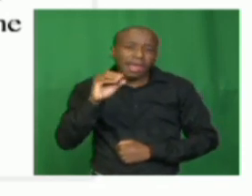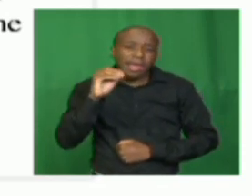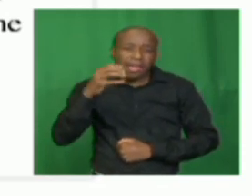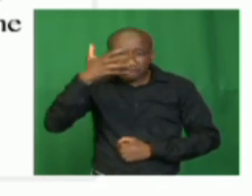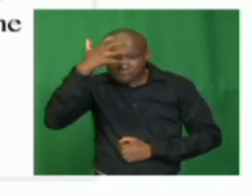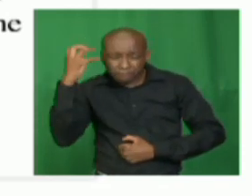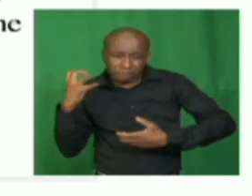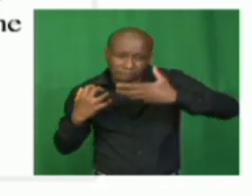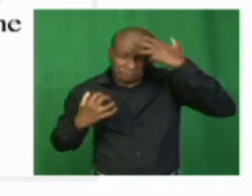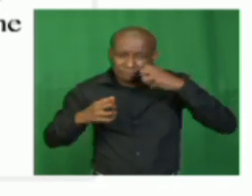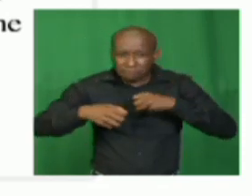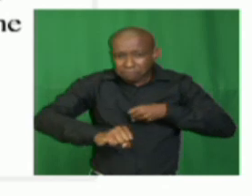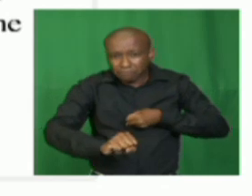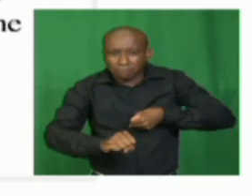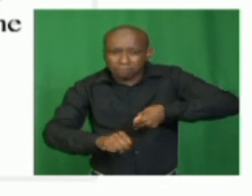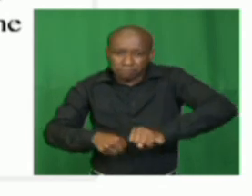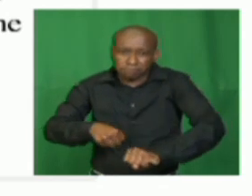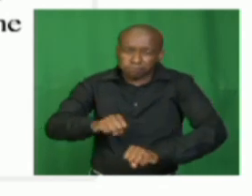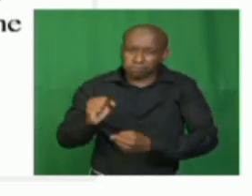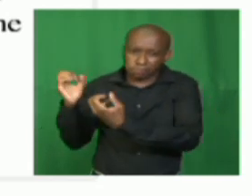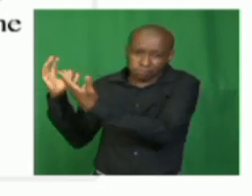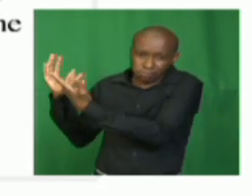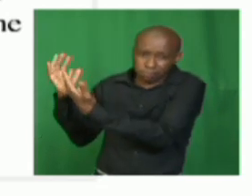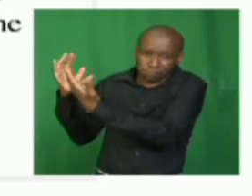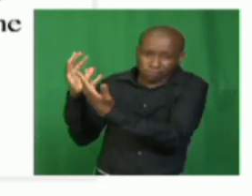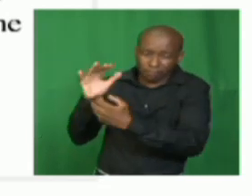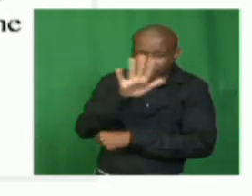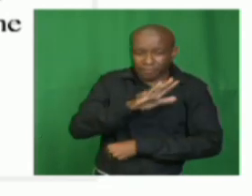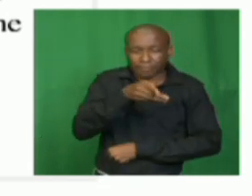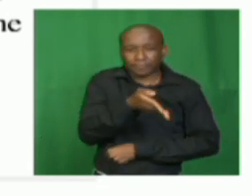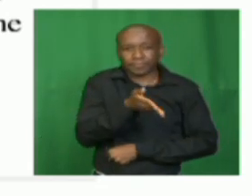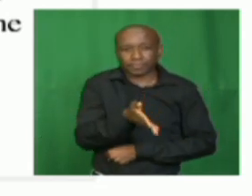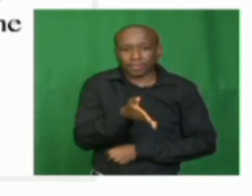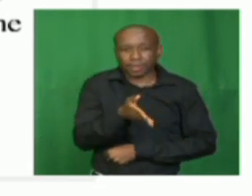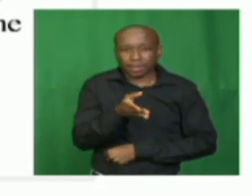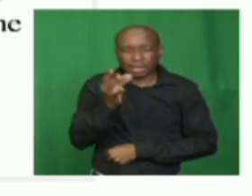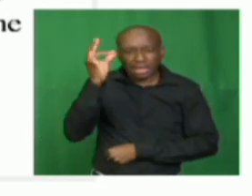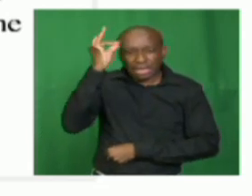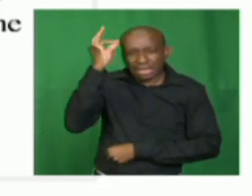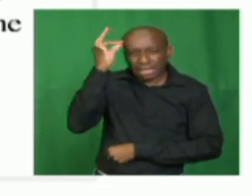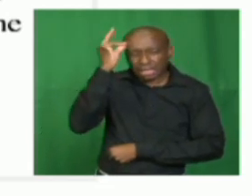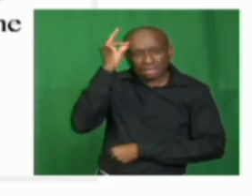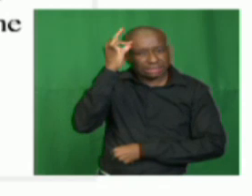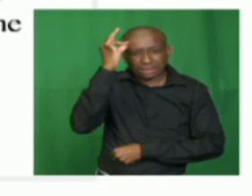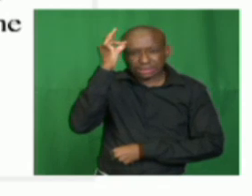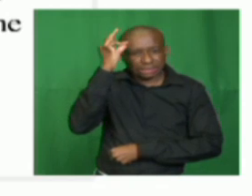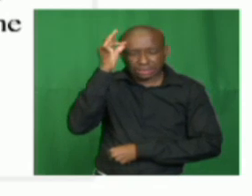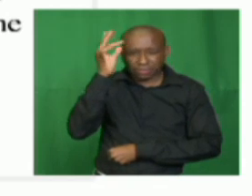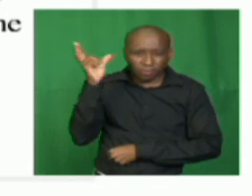lions approaching their land. He delivered the sad news to the king.